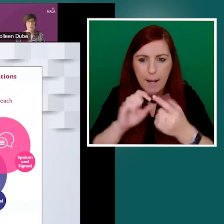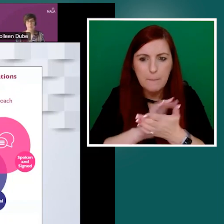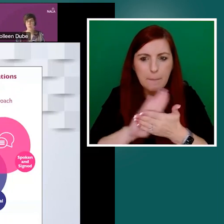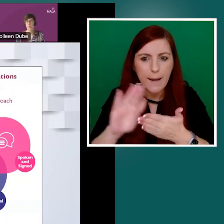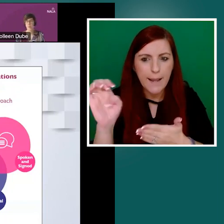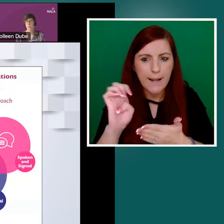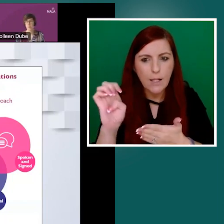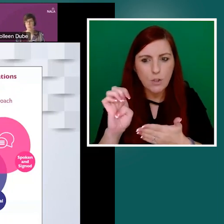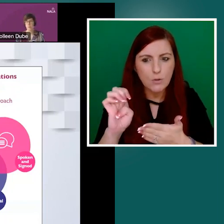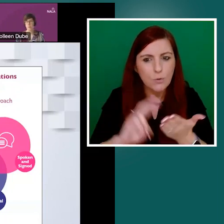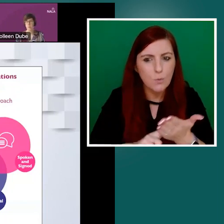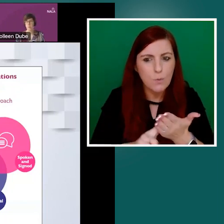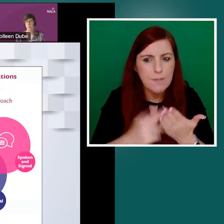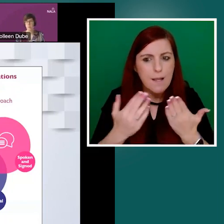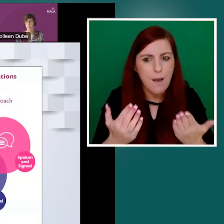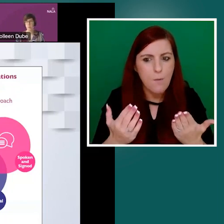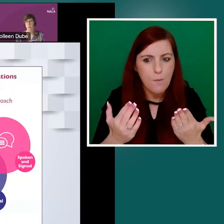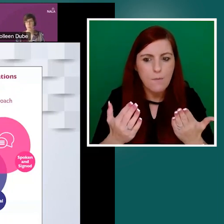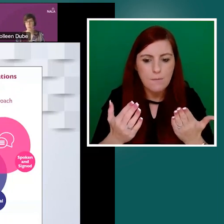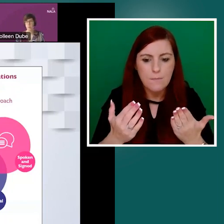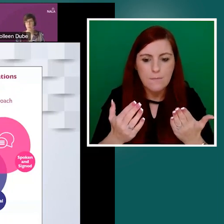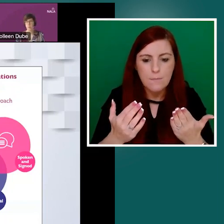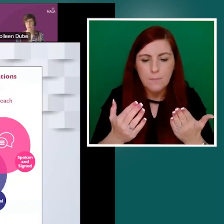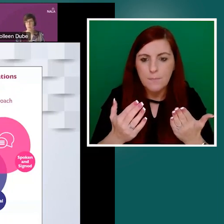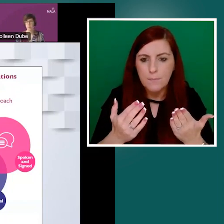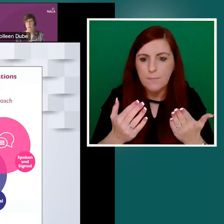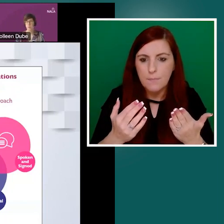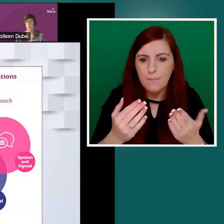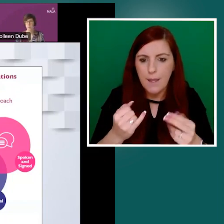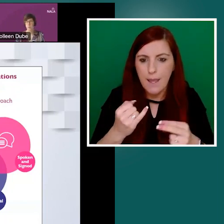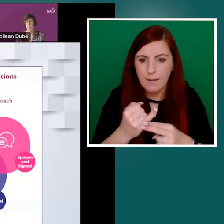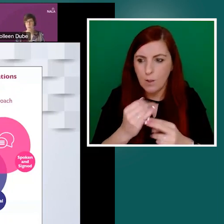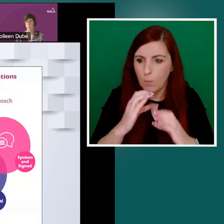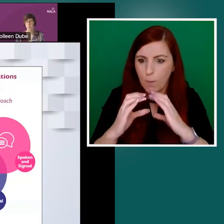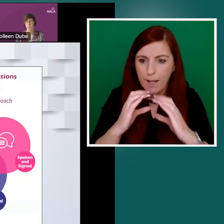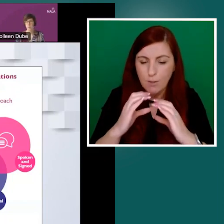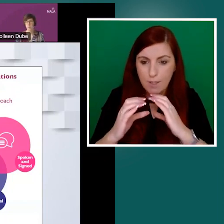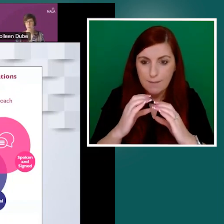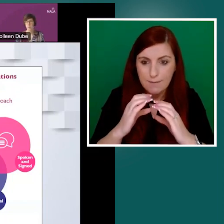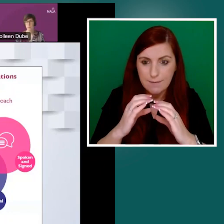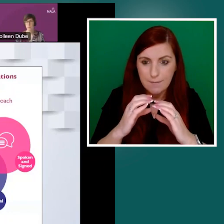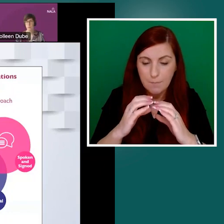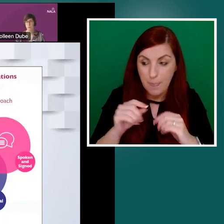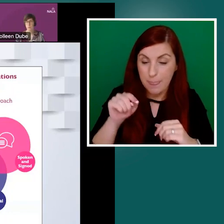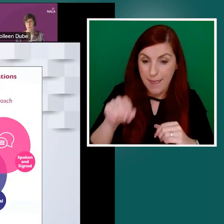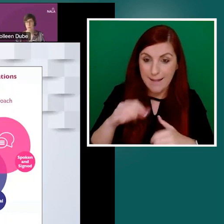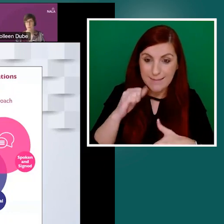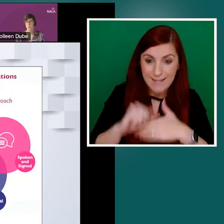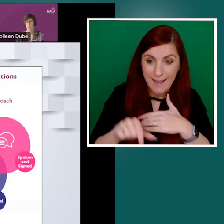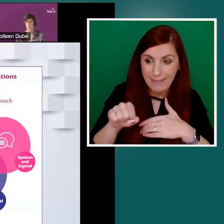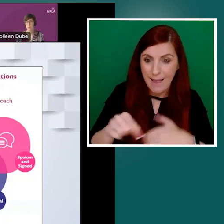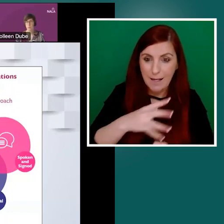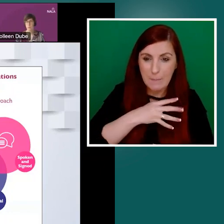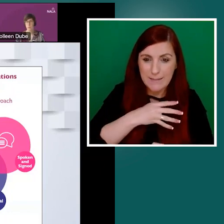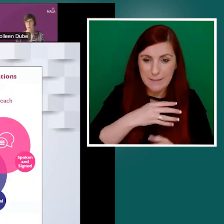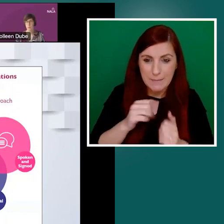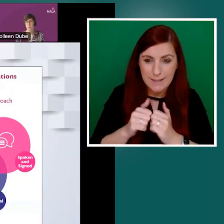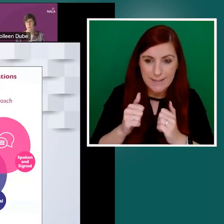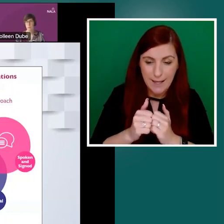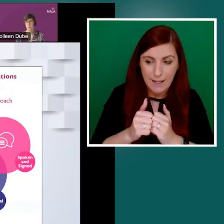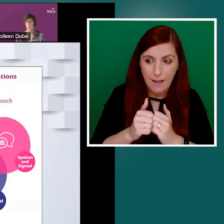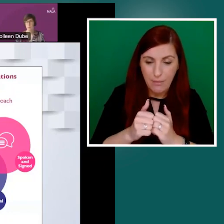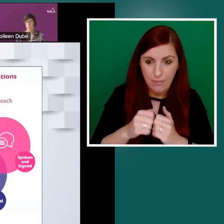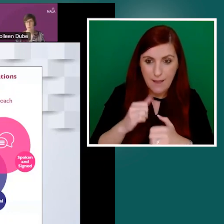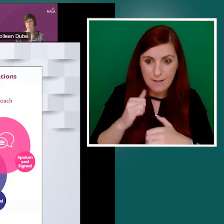So on that day, in that committee, in those meetings, I was really grateful that we had NALA was with us on that committee. We had